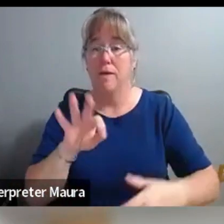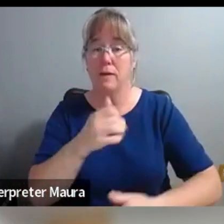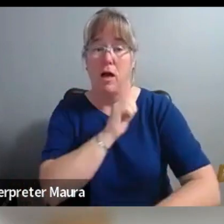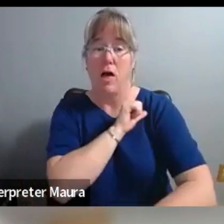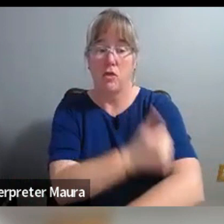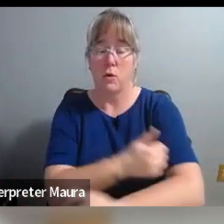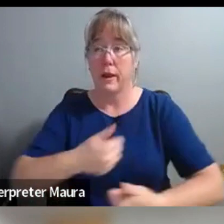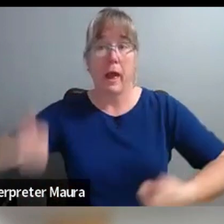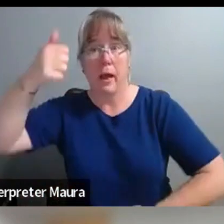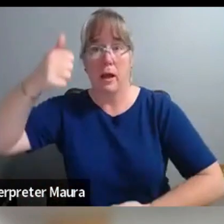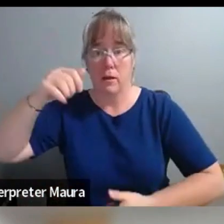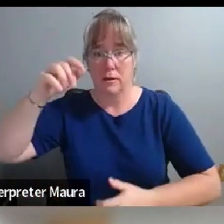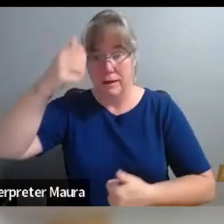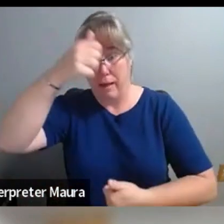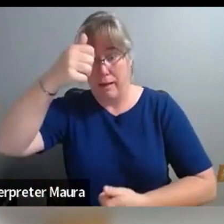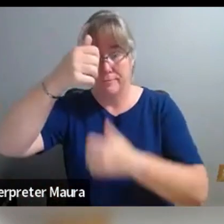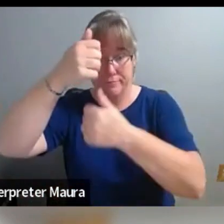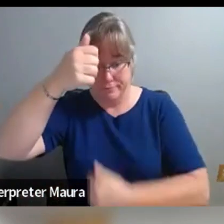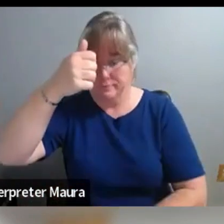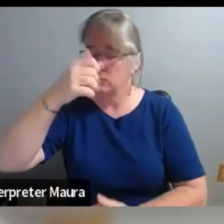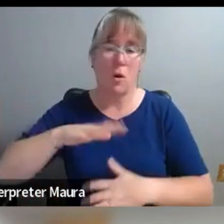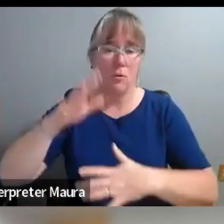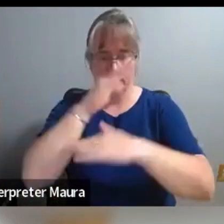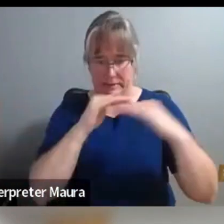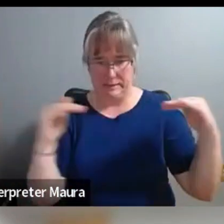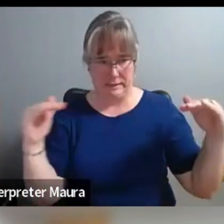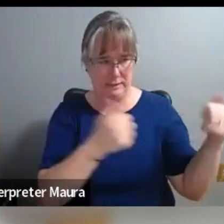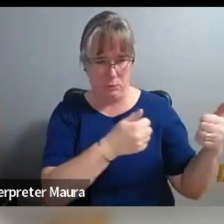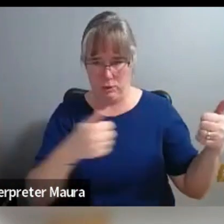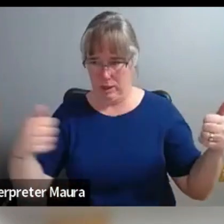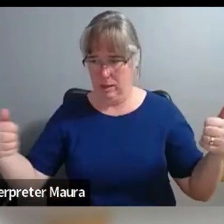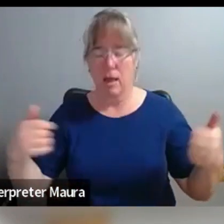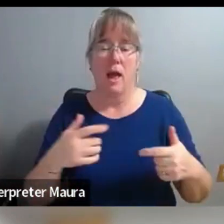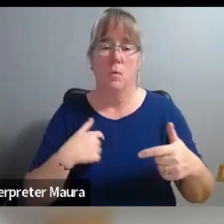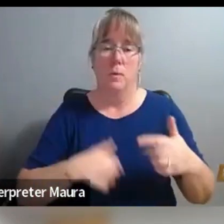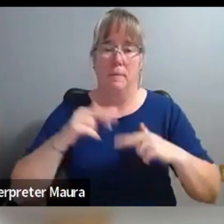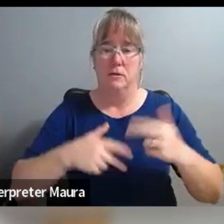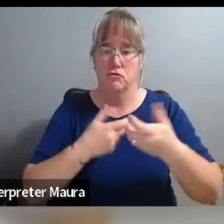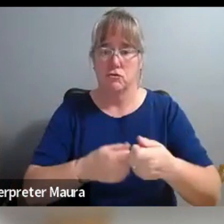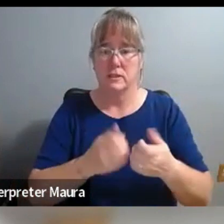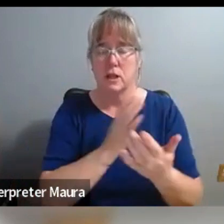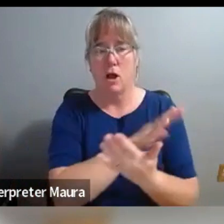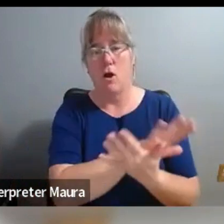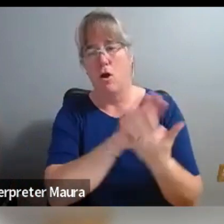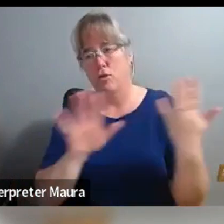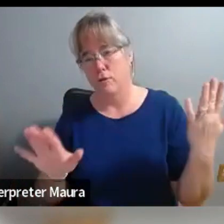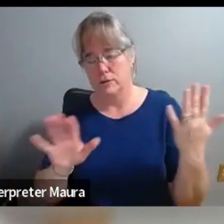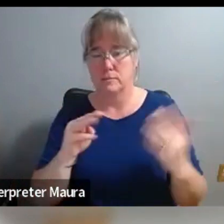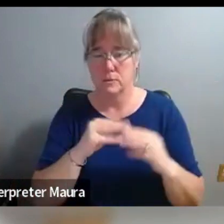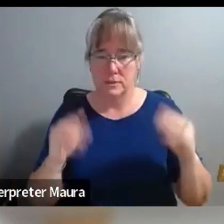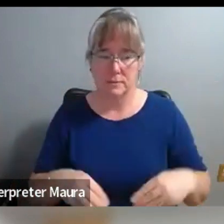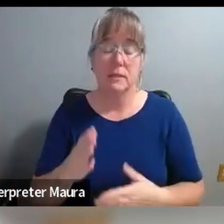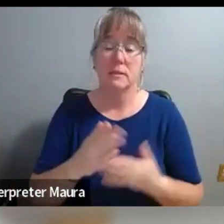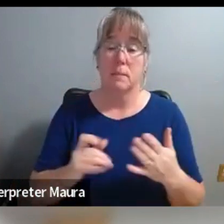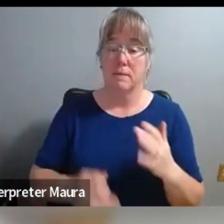And it took a lot of conversations to build trust and understanding across the museum. Some of the most transformative moments for